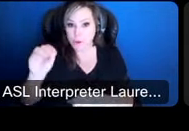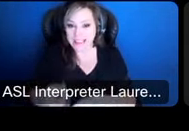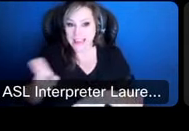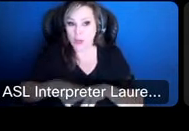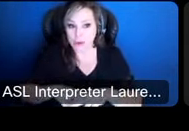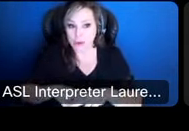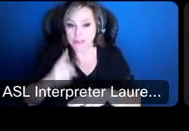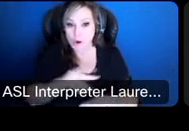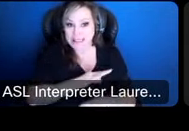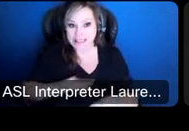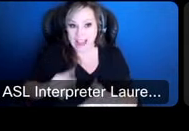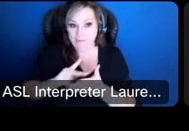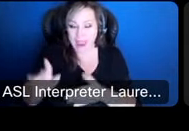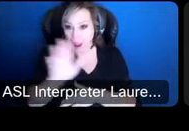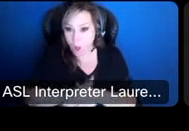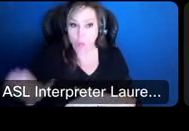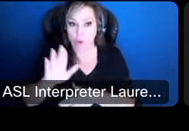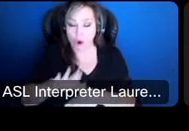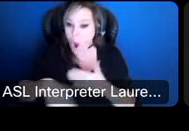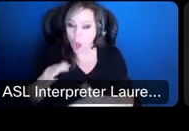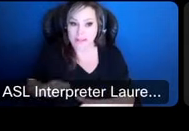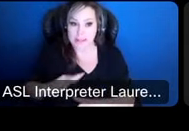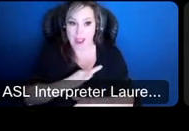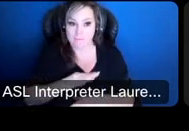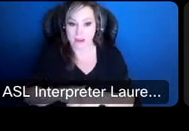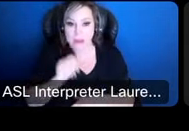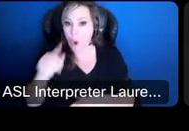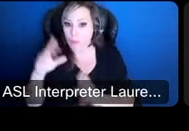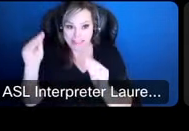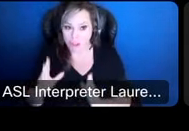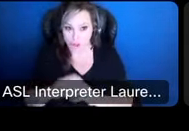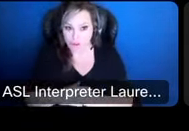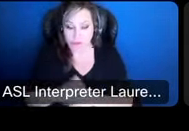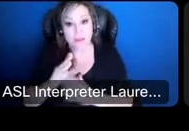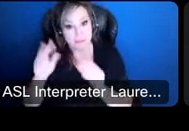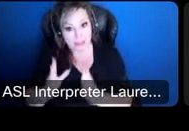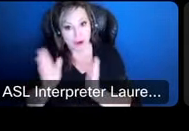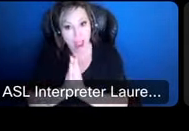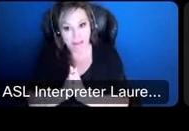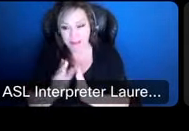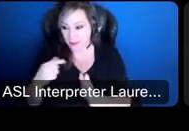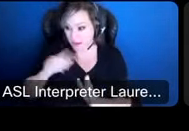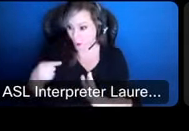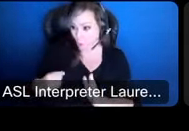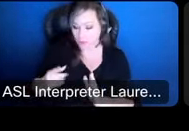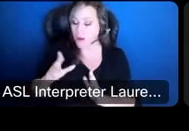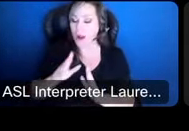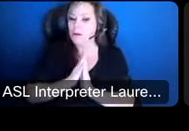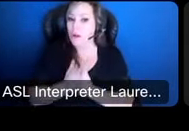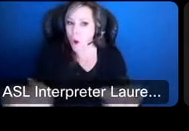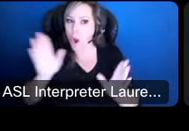staff compensation across the board that's all staff not just teachers some teachers were asking if that was just for teachers it's not it's for everybody